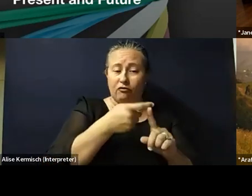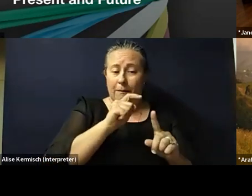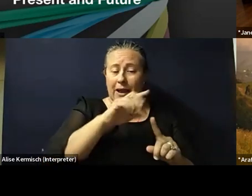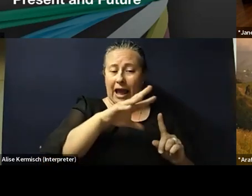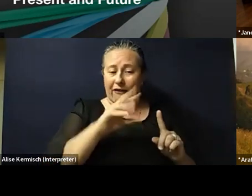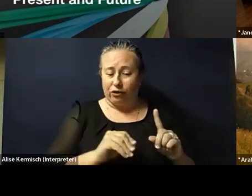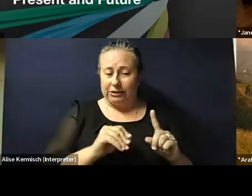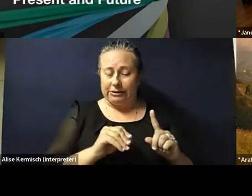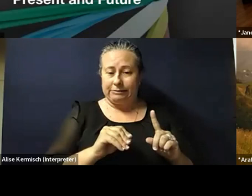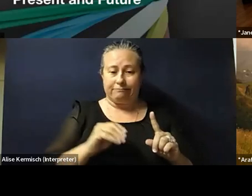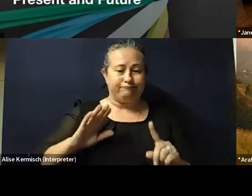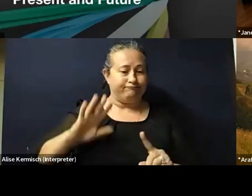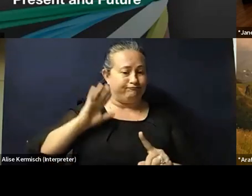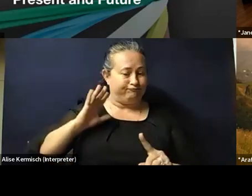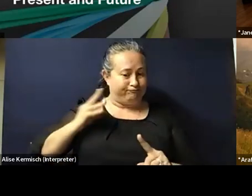ancestry.